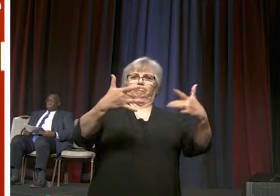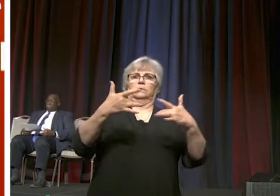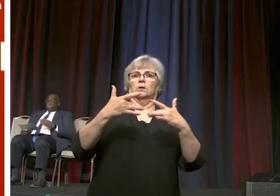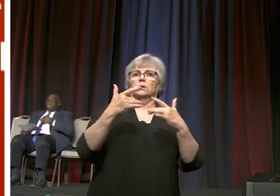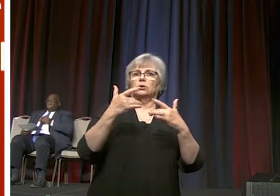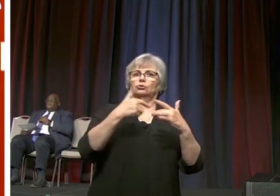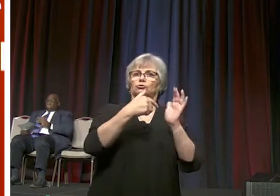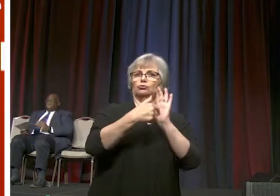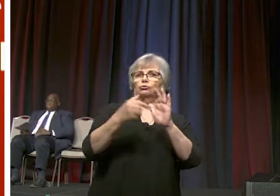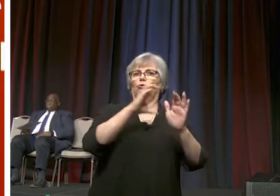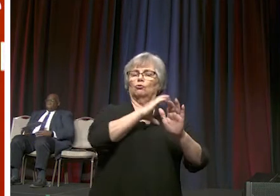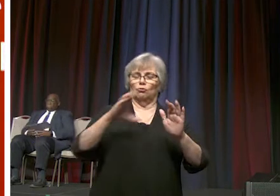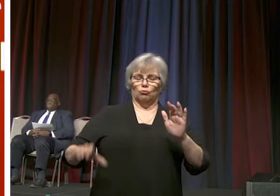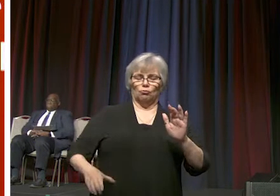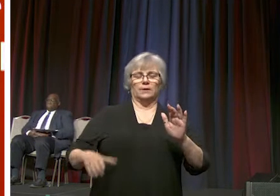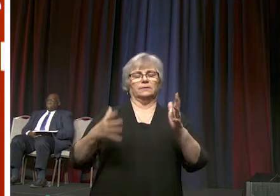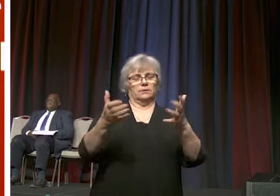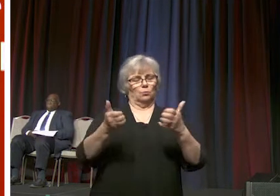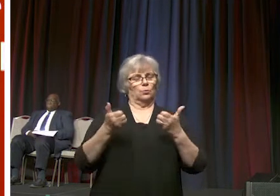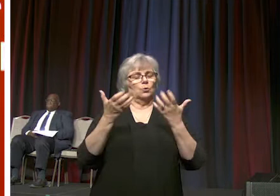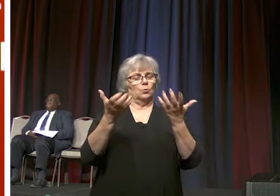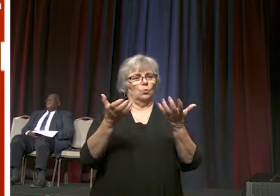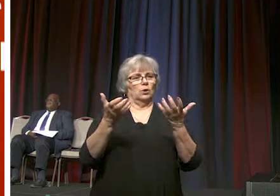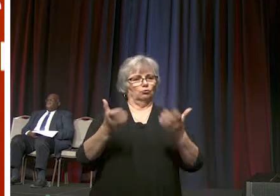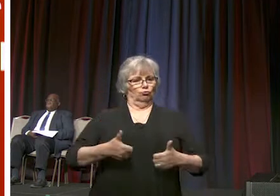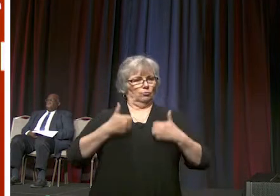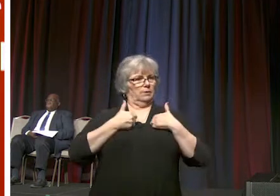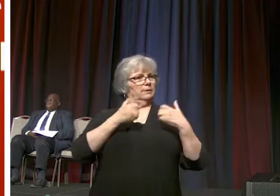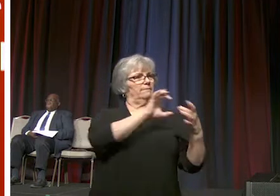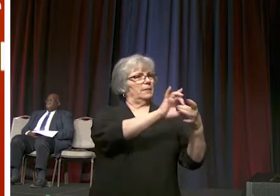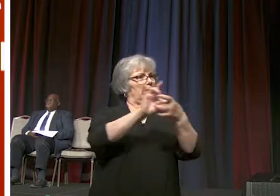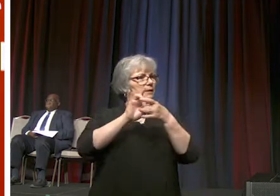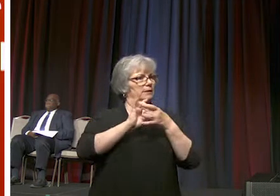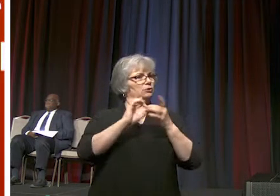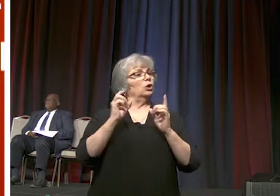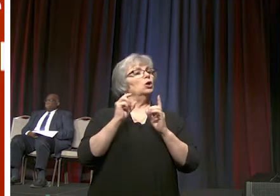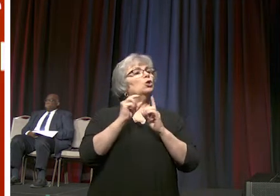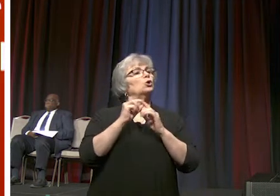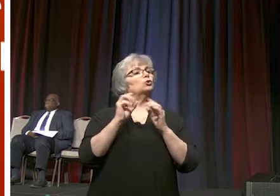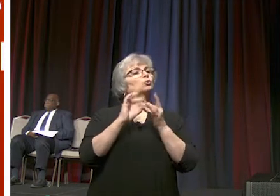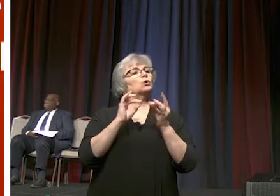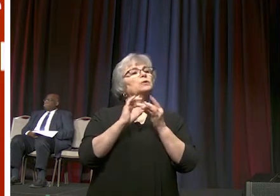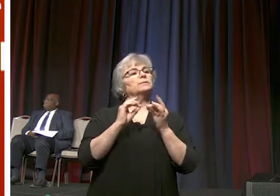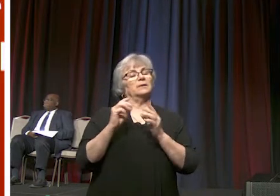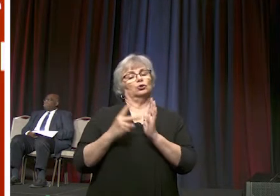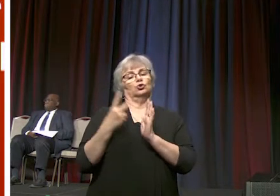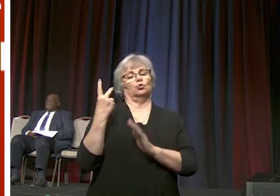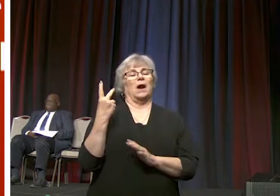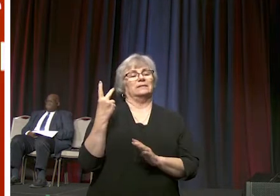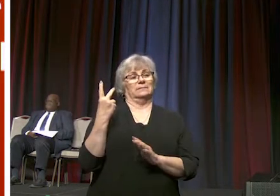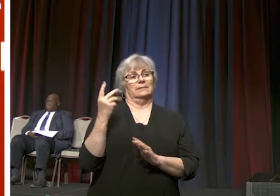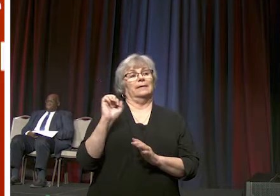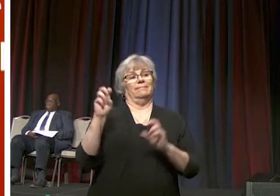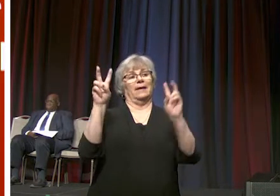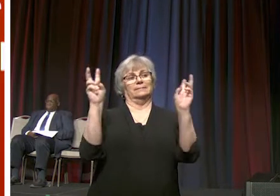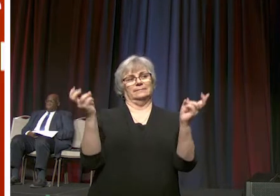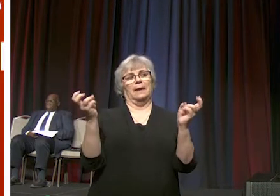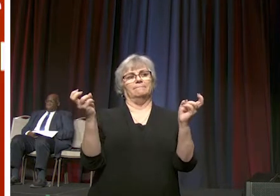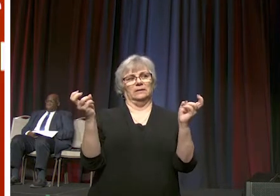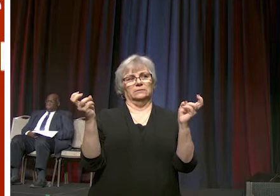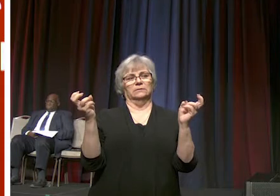committed to be in the connection there is a word that is mentioned twice in that statement